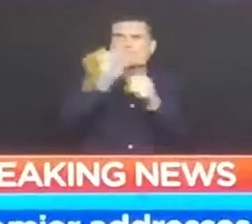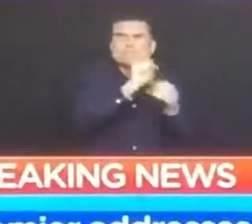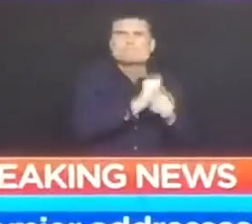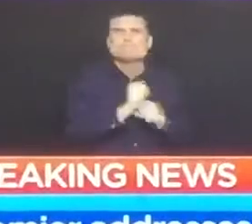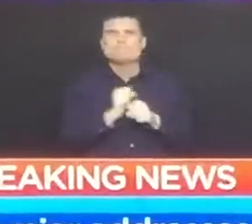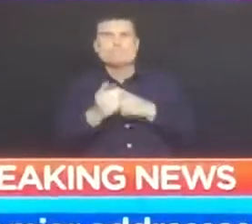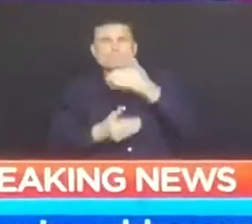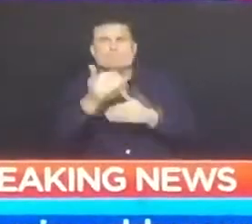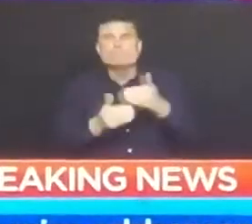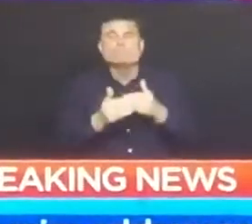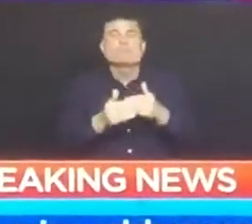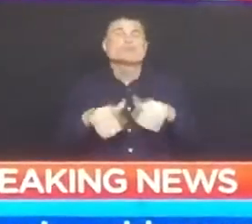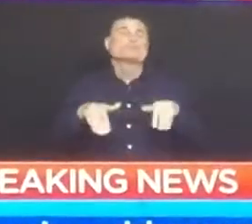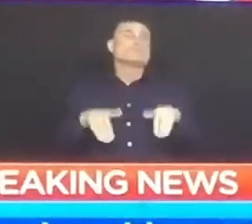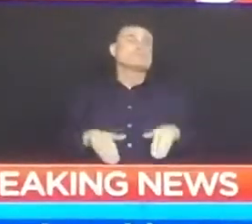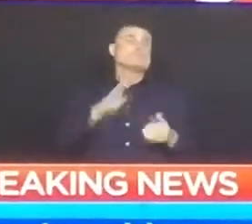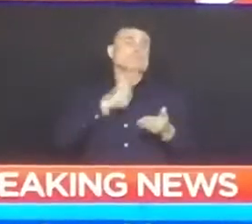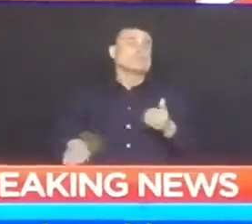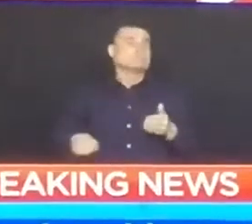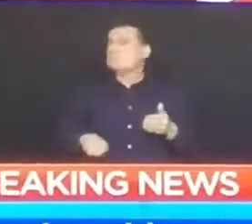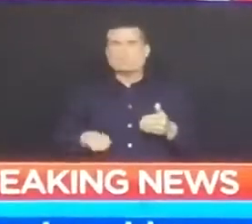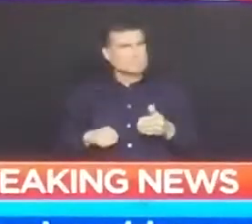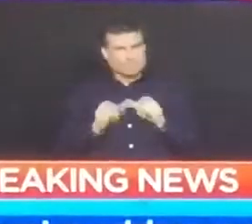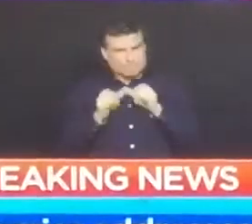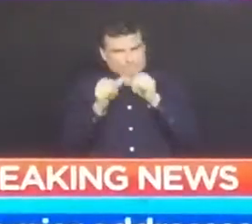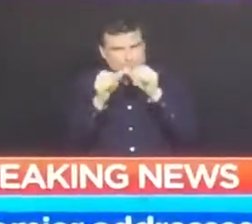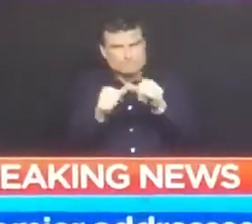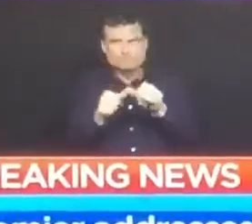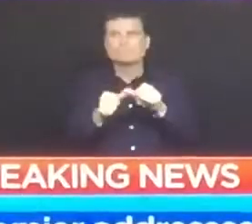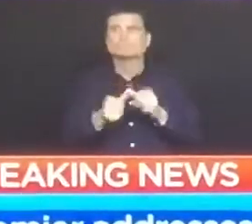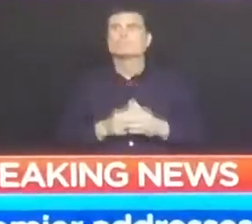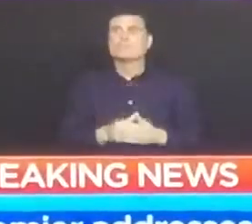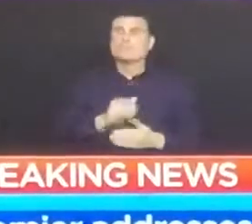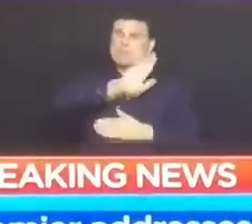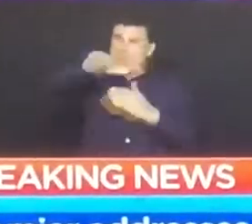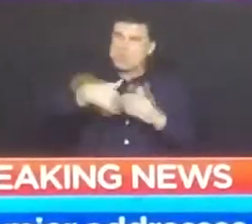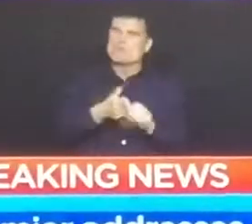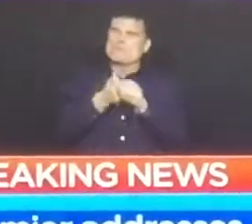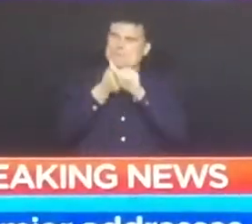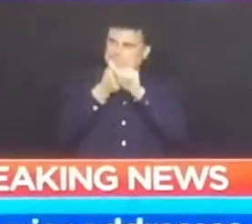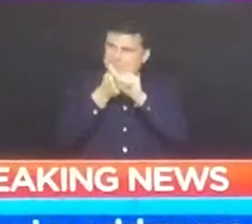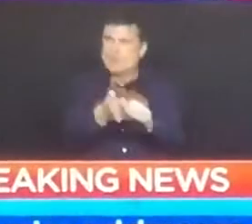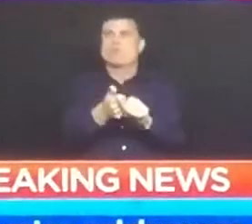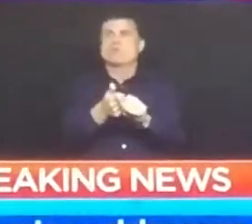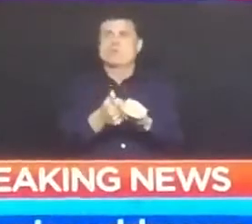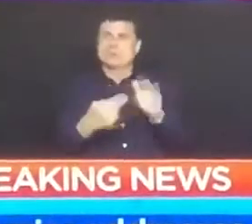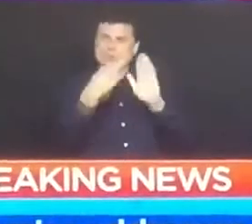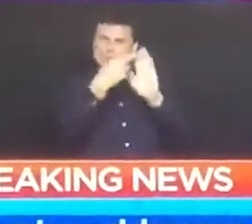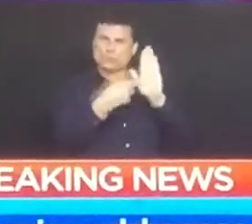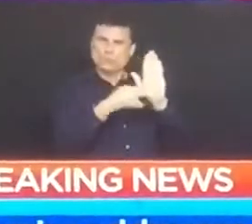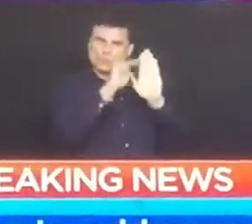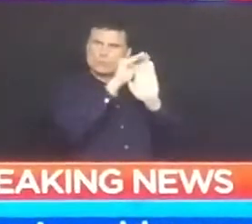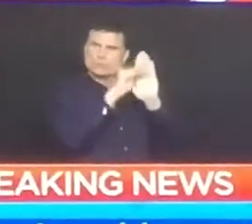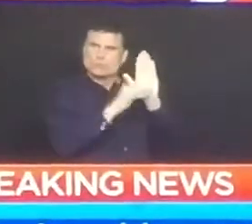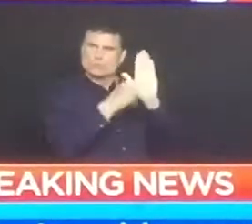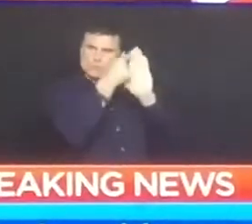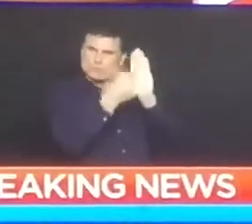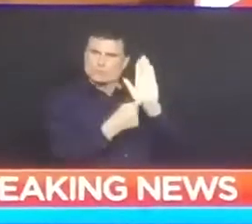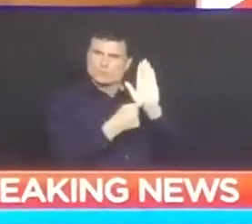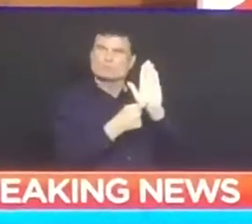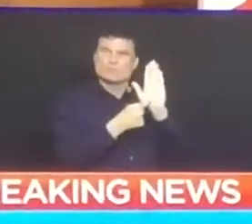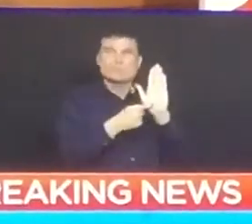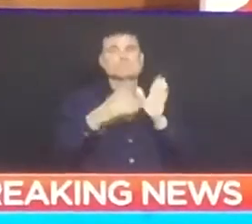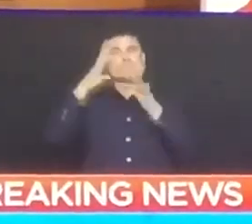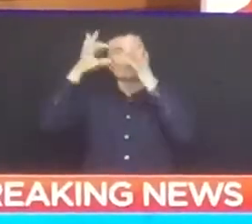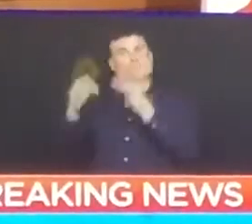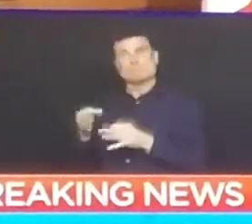Stay at home as much as you can. And when you're outside your home, stay at least two meters away from others. And if you need to go to